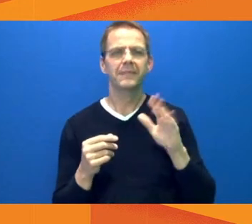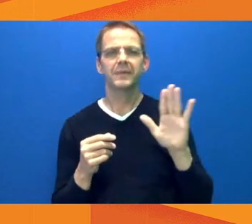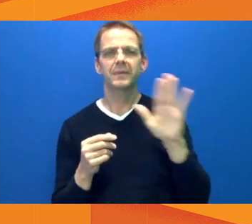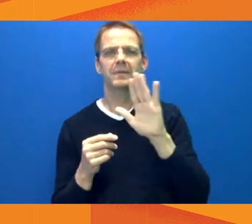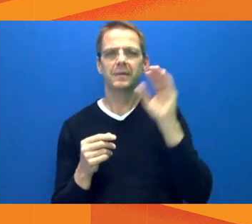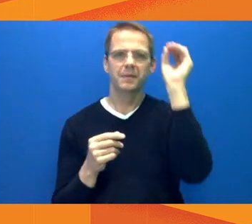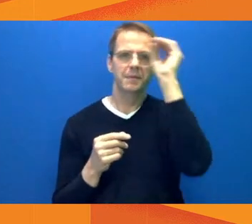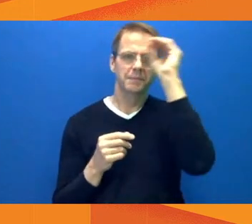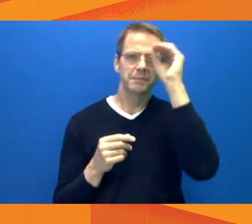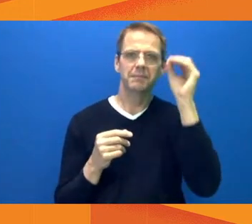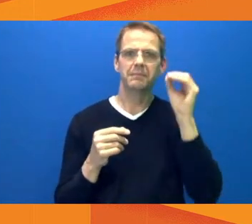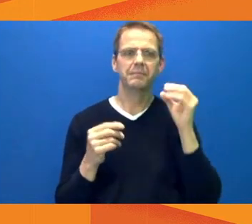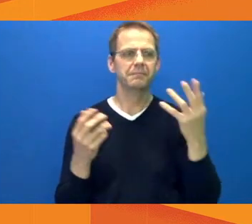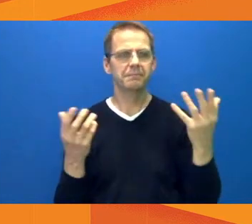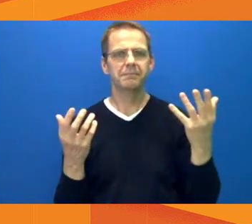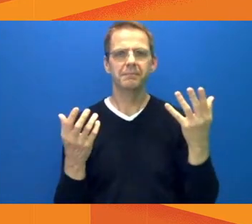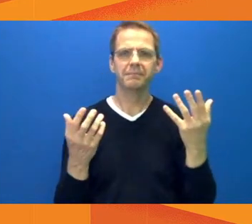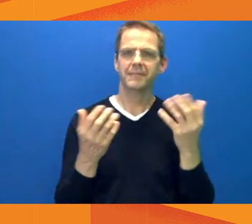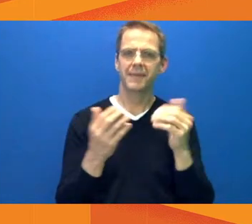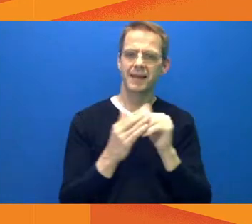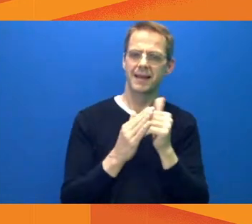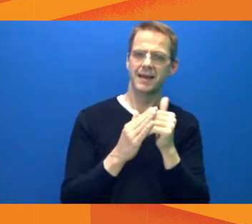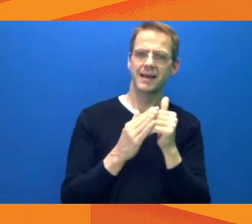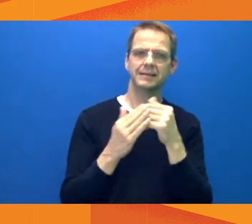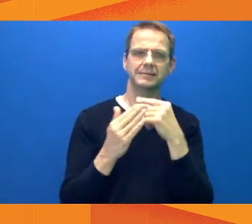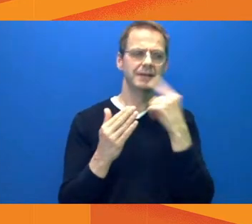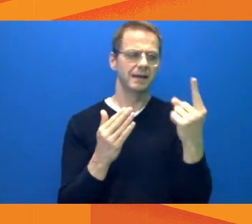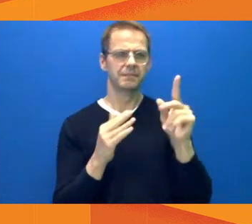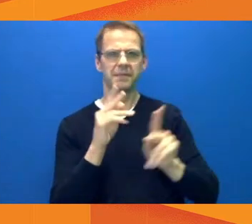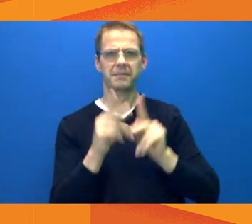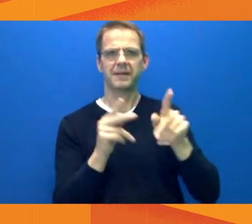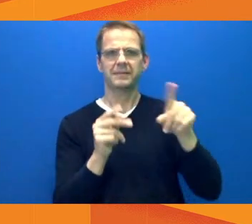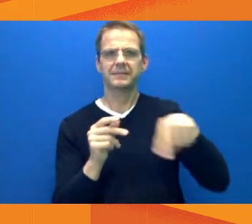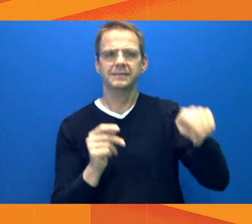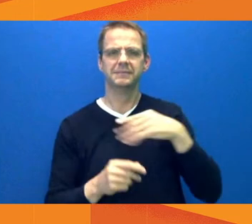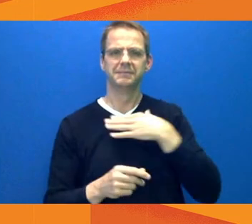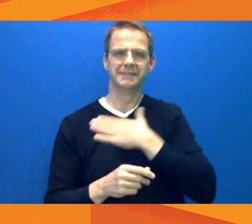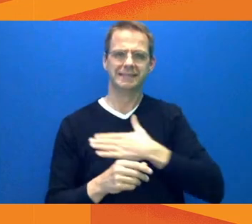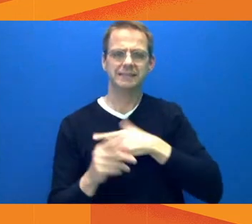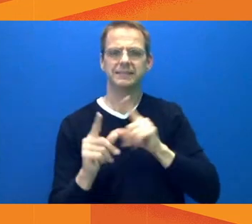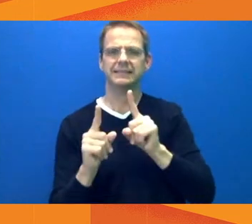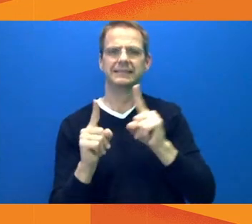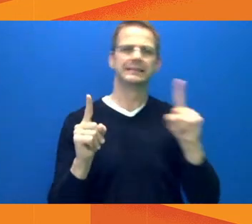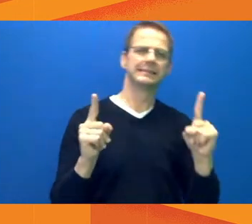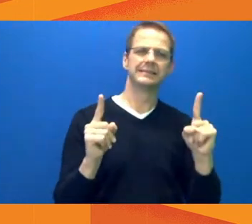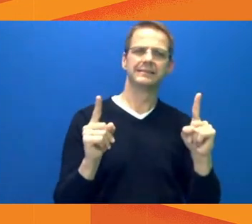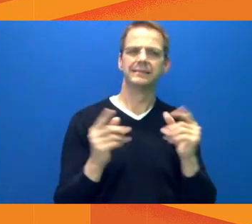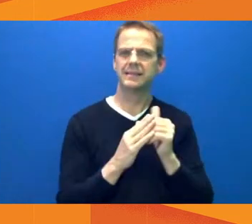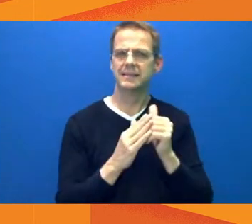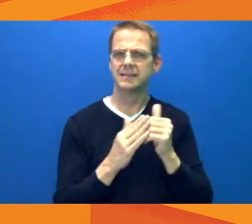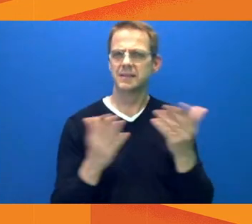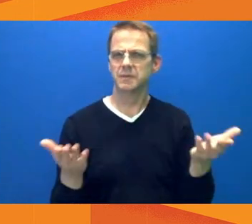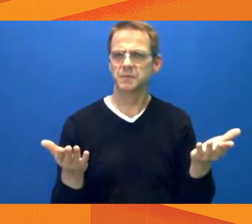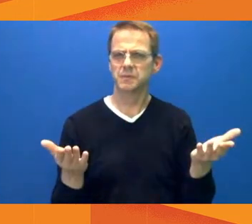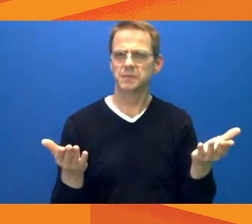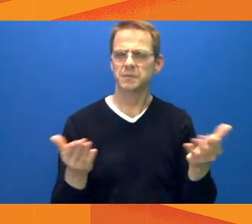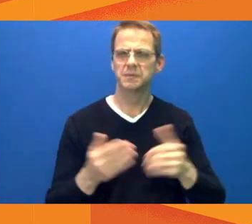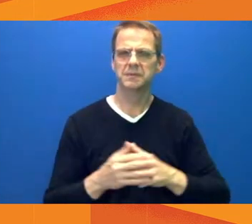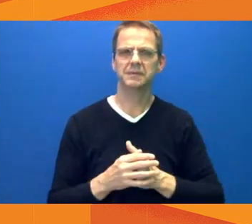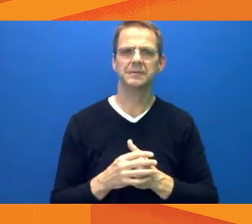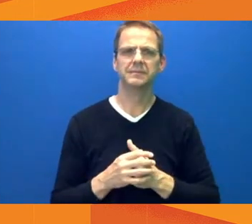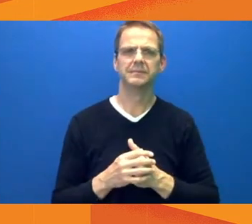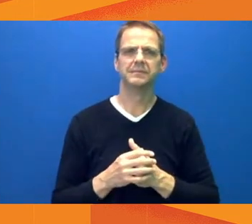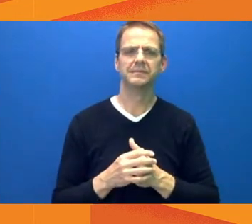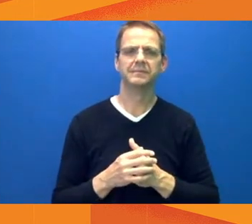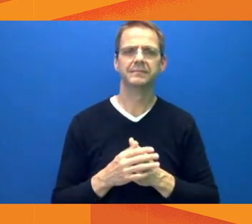I think it's important to remember that what got us through last summer relatively unscathed worked with the basic